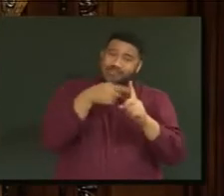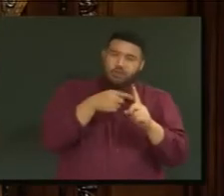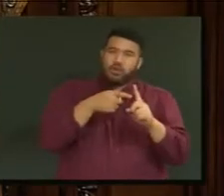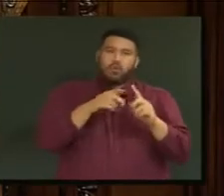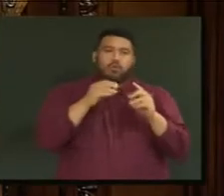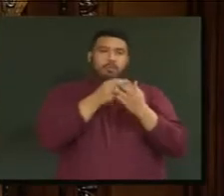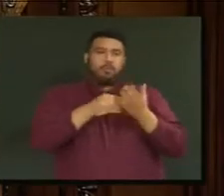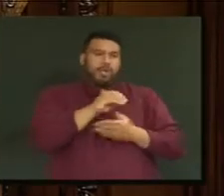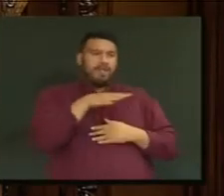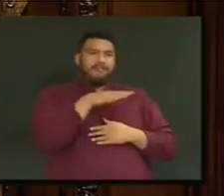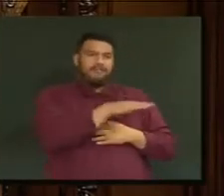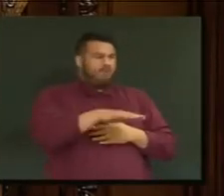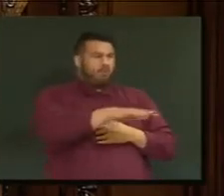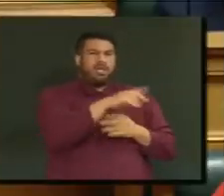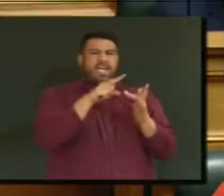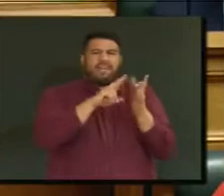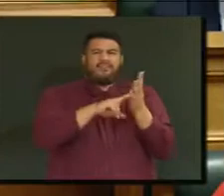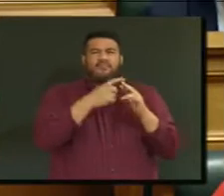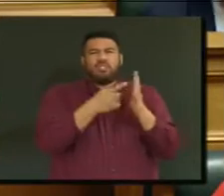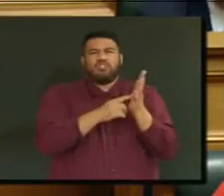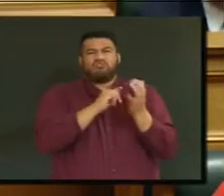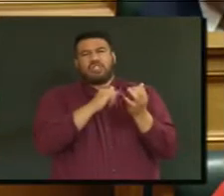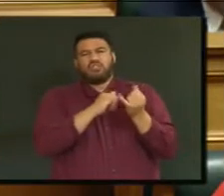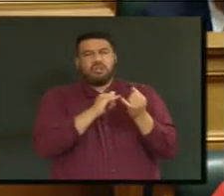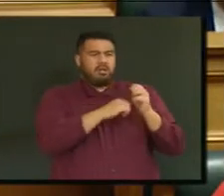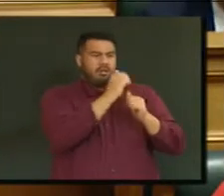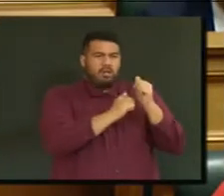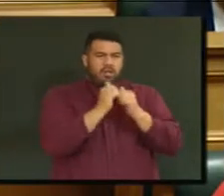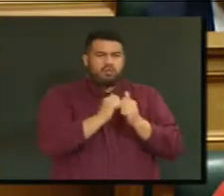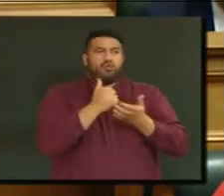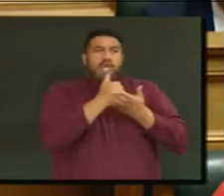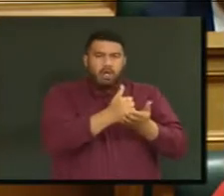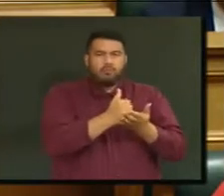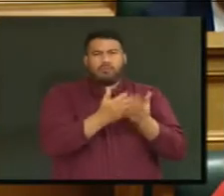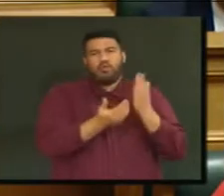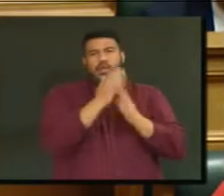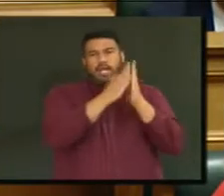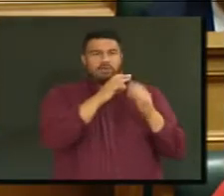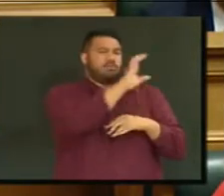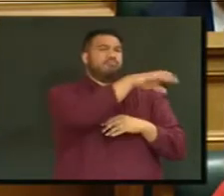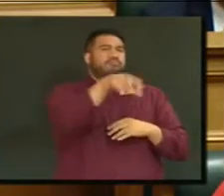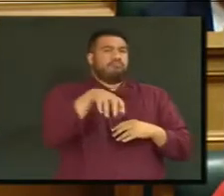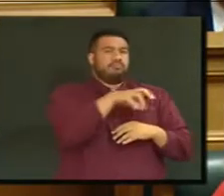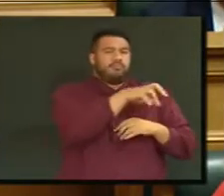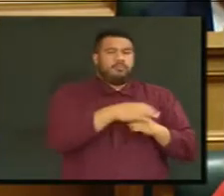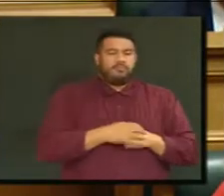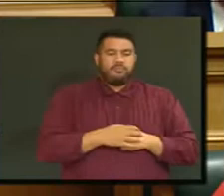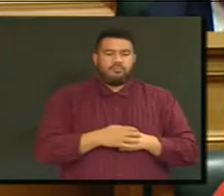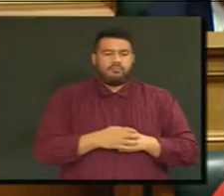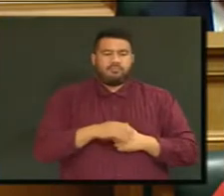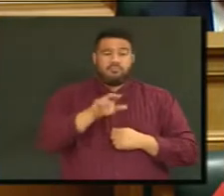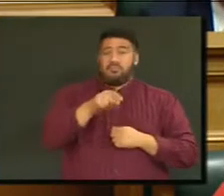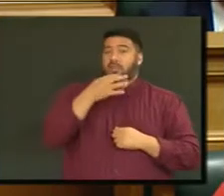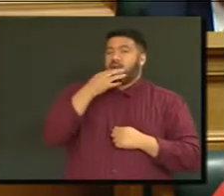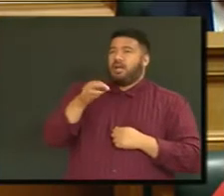Supplementary question, Phil Twyford. Is the lack of progress, because the fund was rushed through in a matter